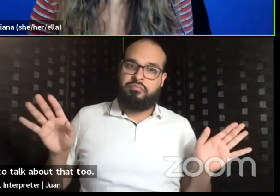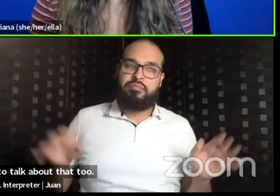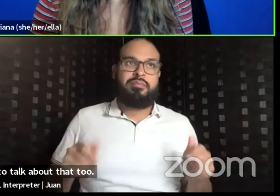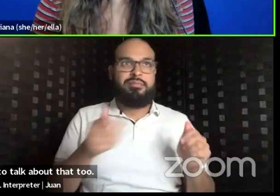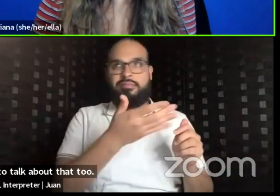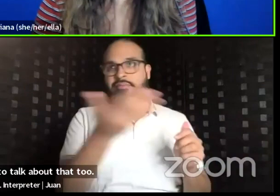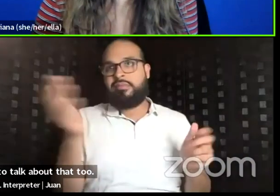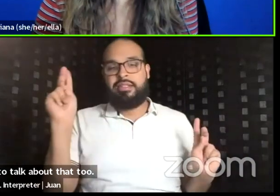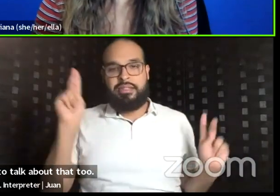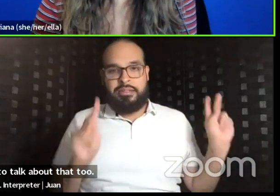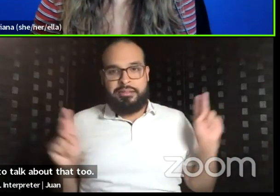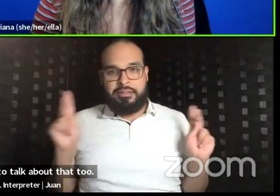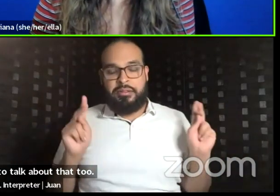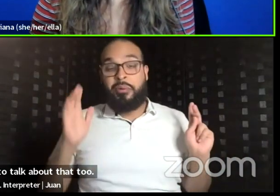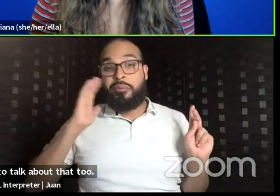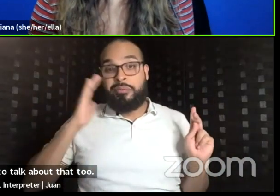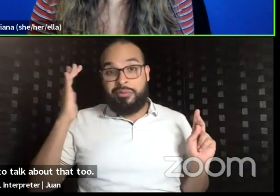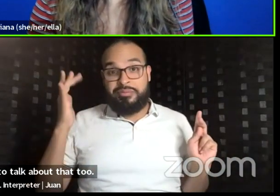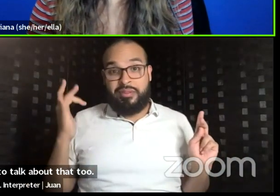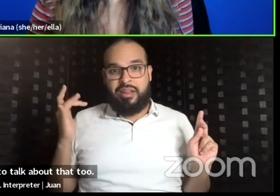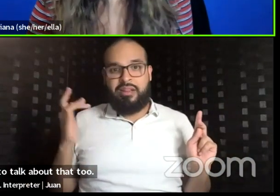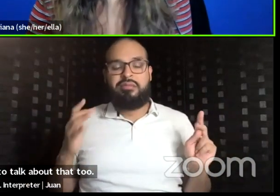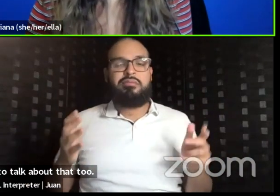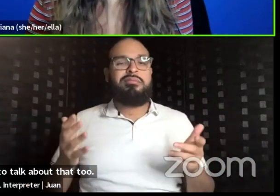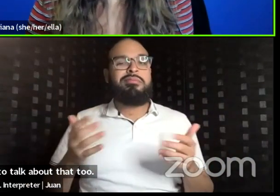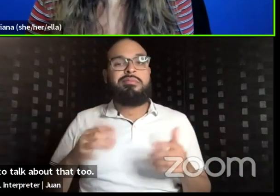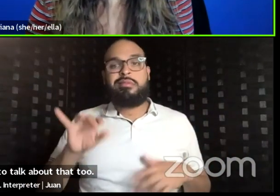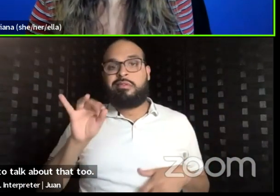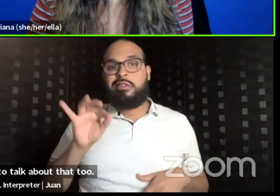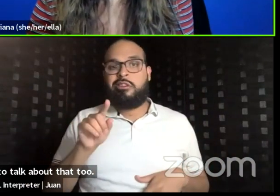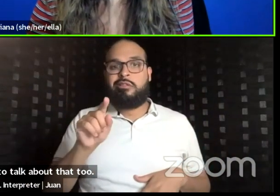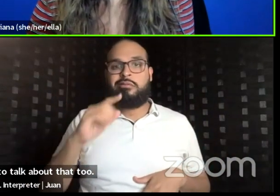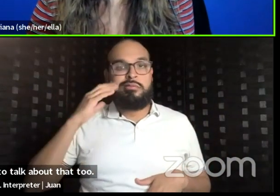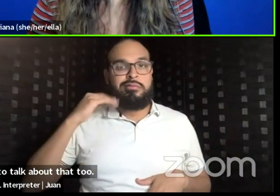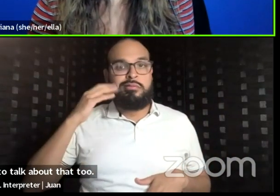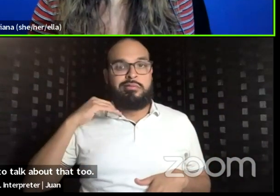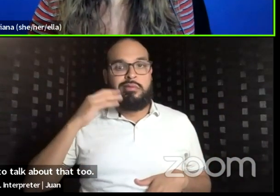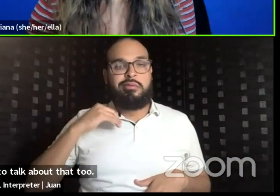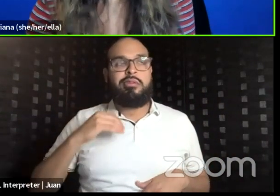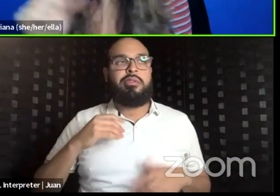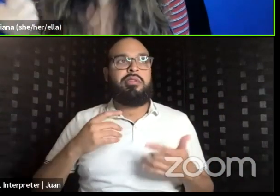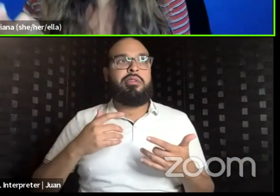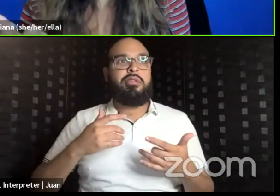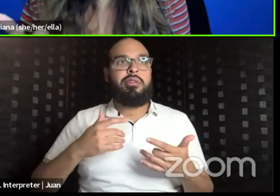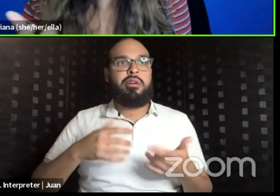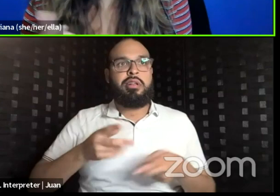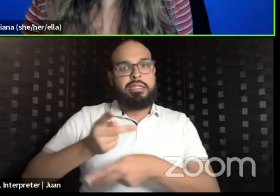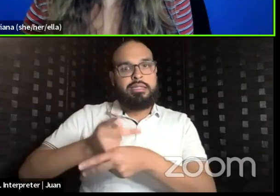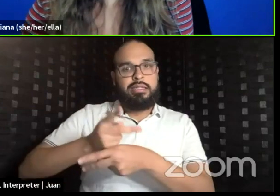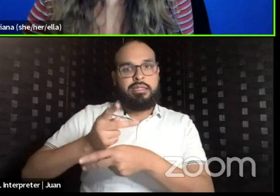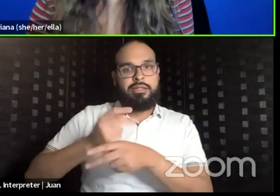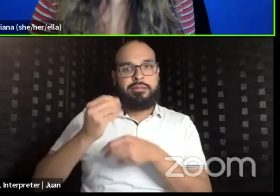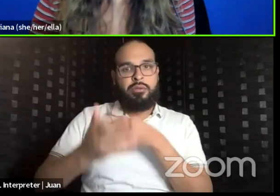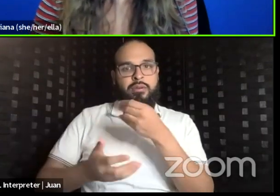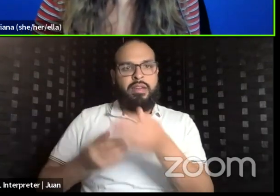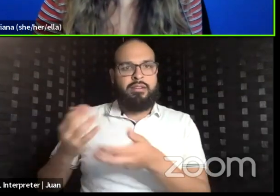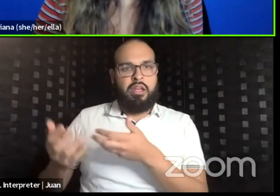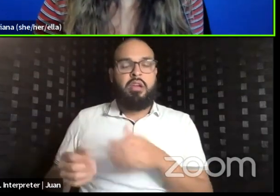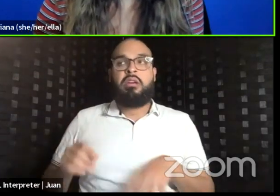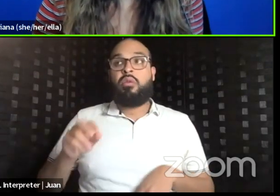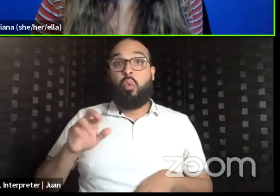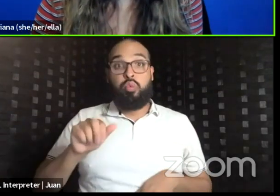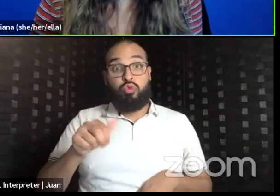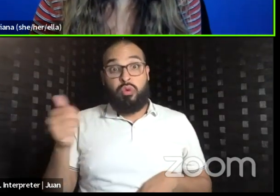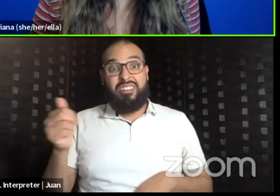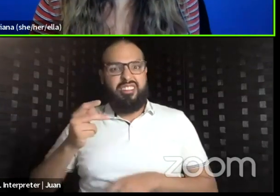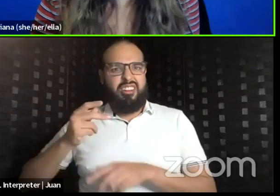Because normally, when one is experiencing caregiving, other, other types of caregiving, you do feel